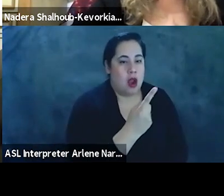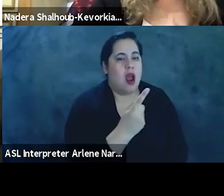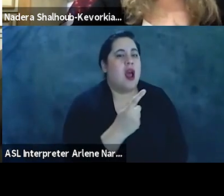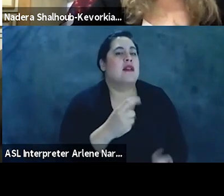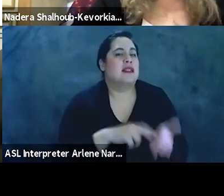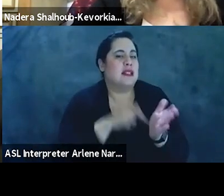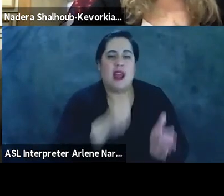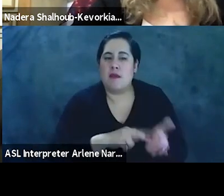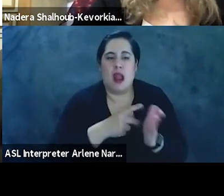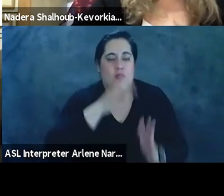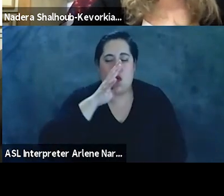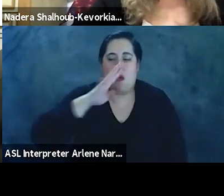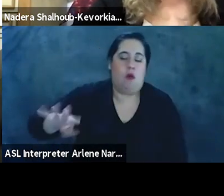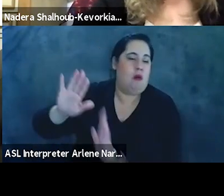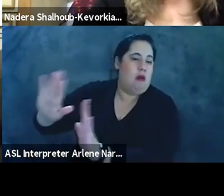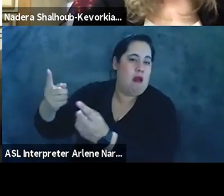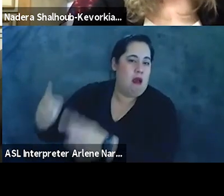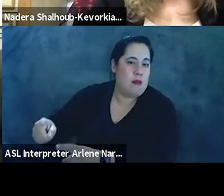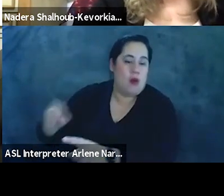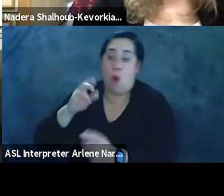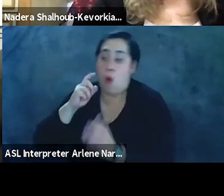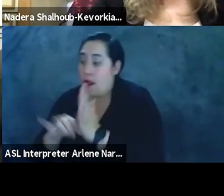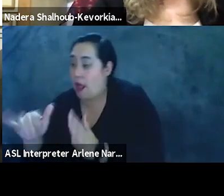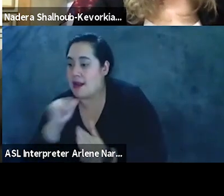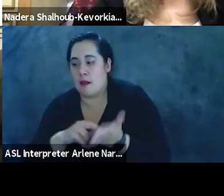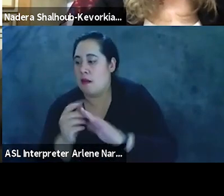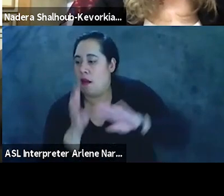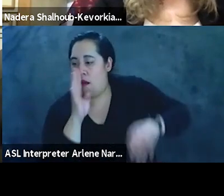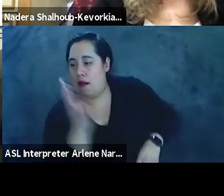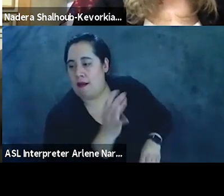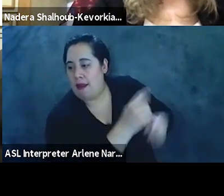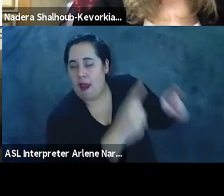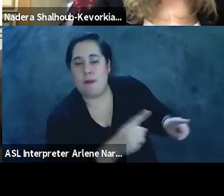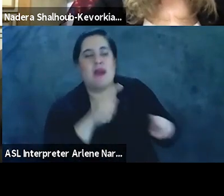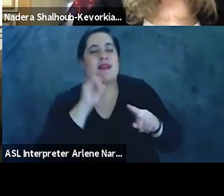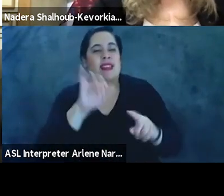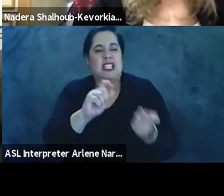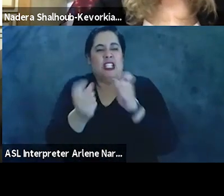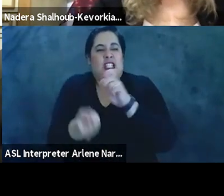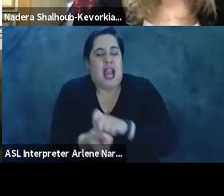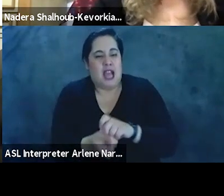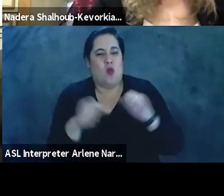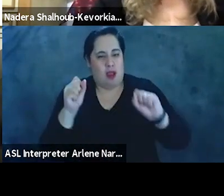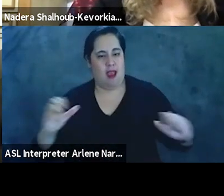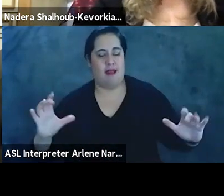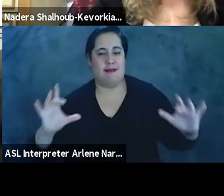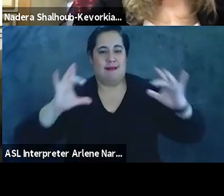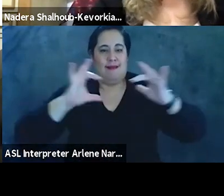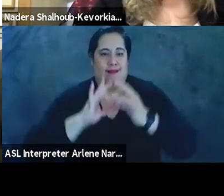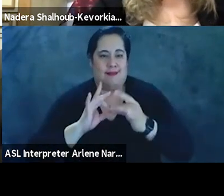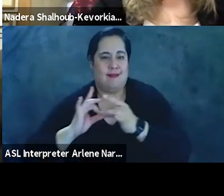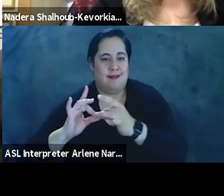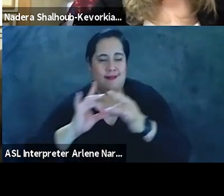the reality of the other. But that change in my thinking is not born of any optimism about the possibility of reconciliation. It's born